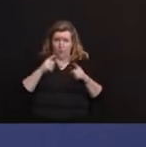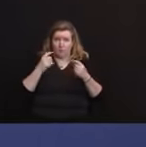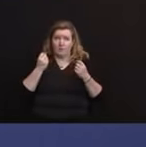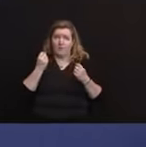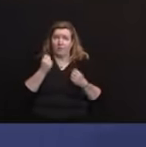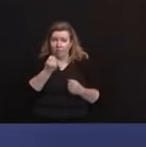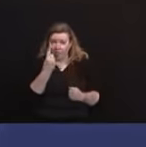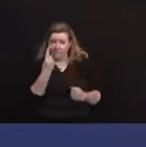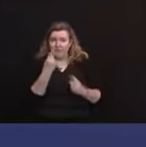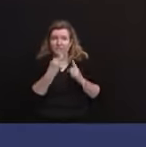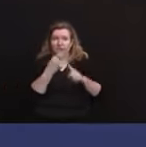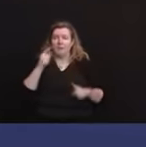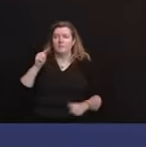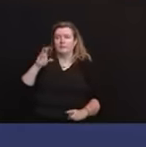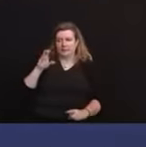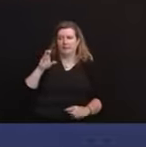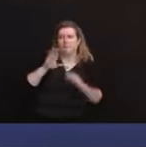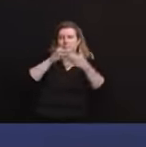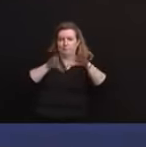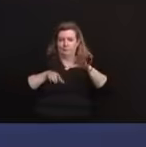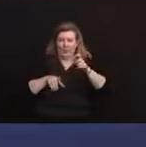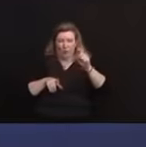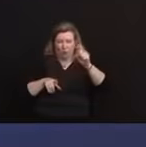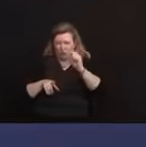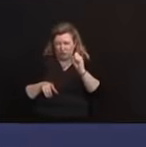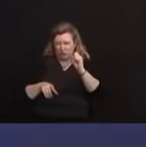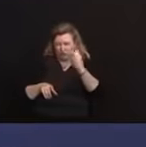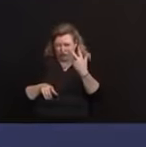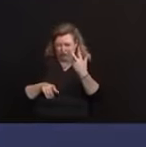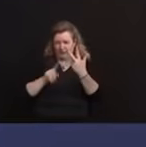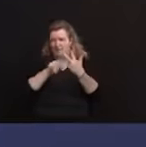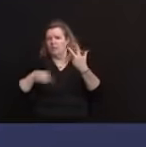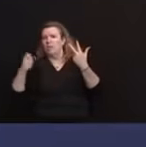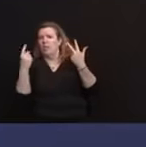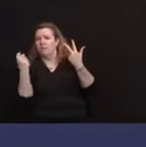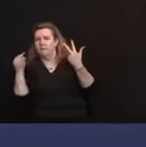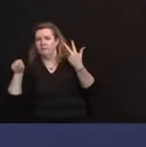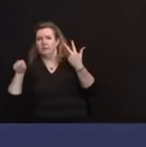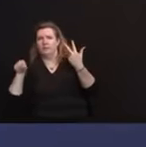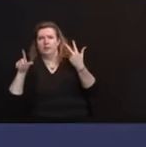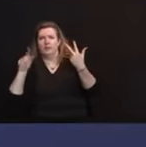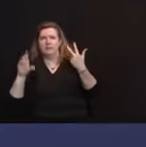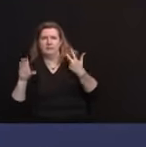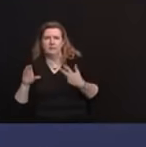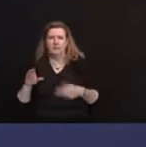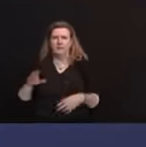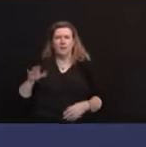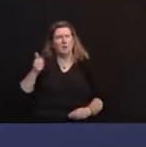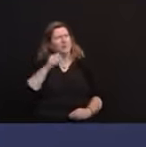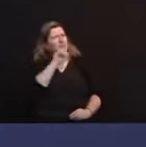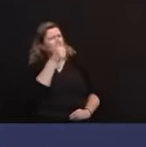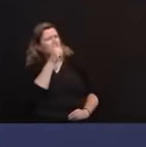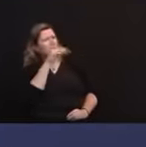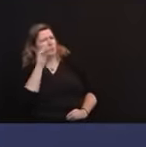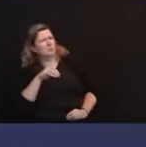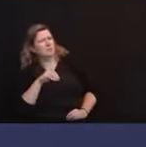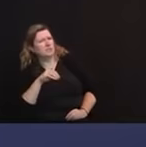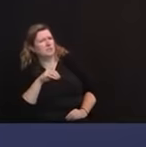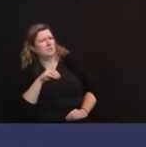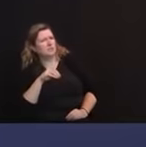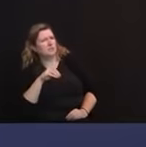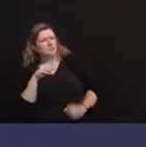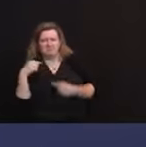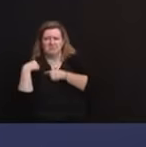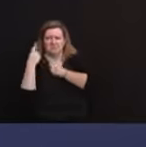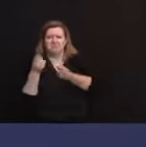Whether or not it's been, so that's about 10%, whether or not that's been the number or not, but that feels, it feels within a range, but we can give you